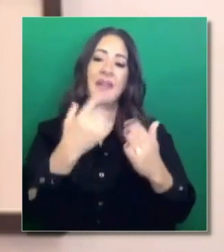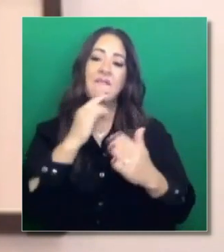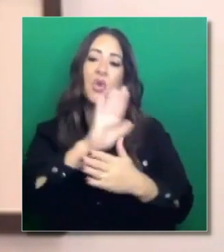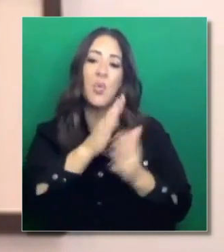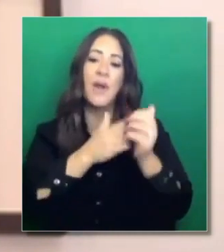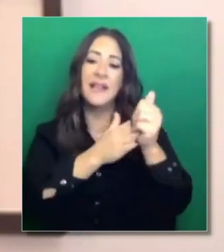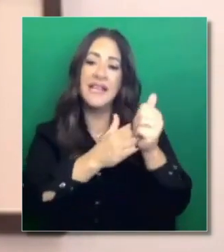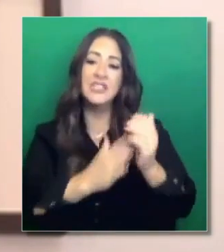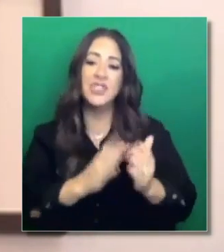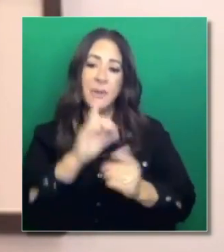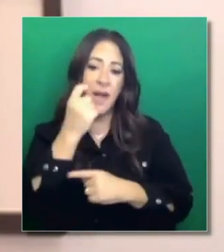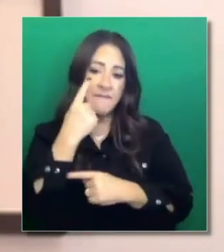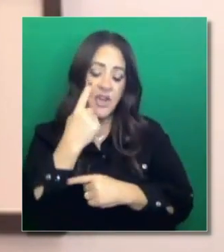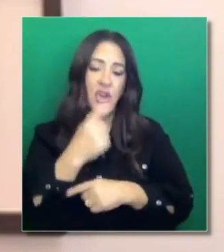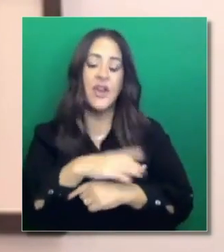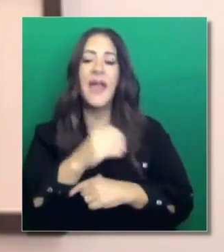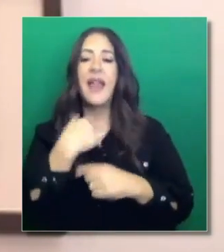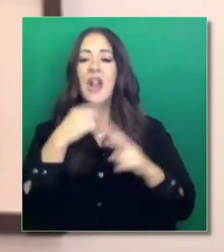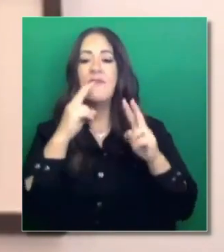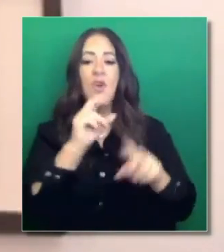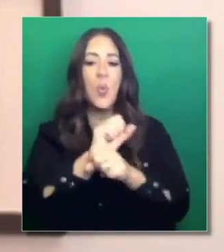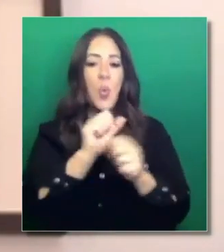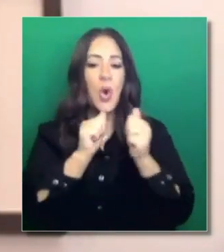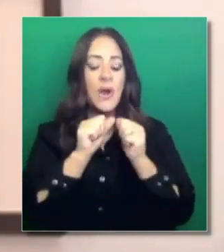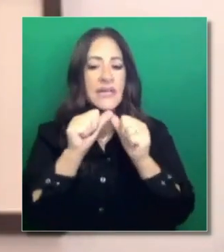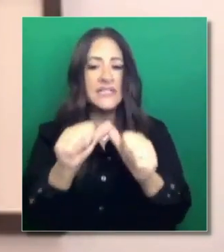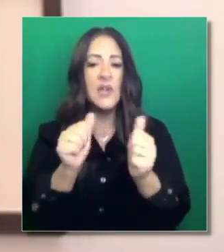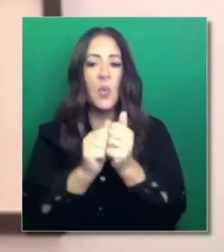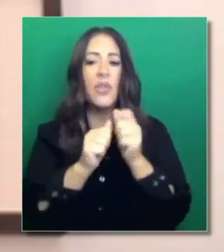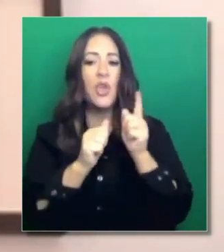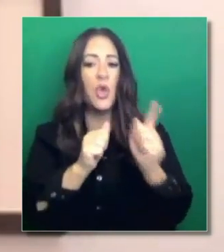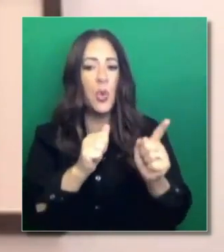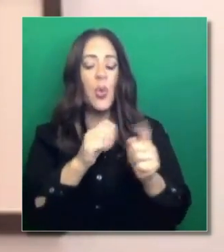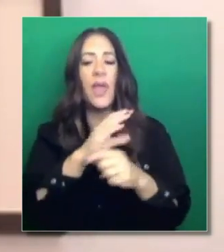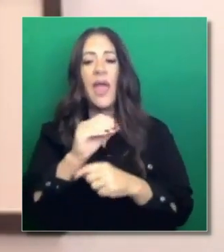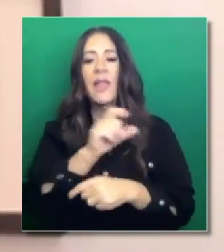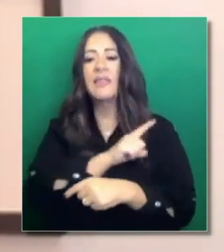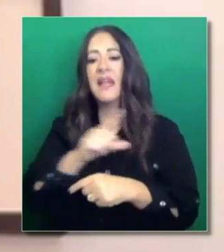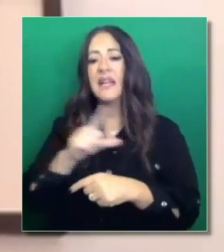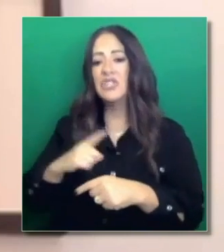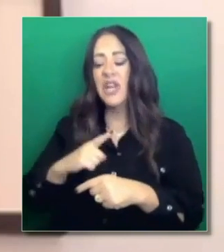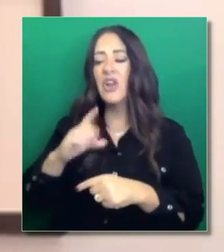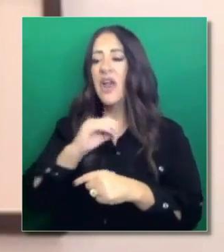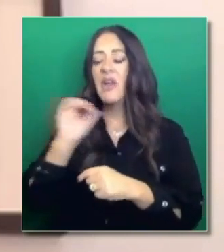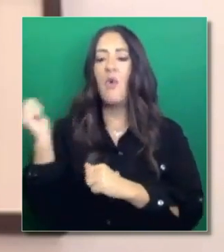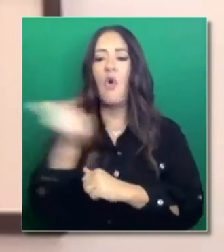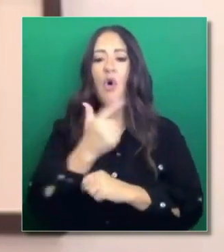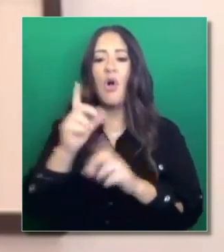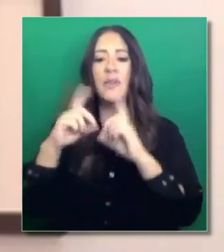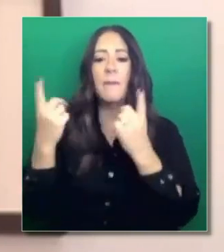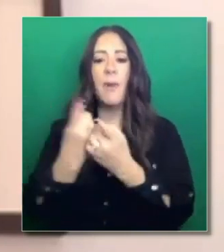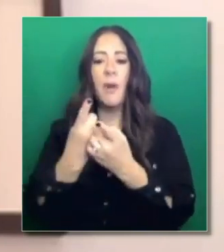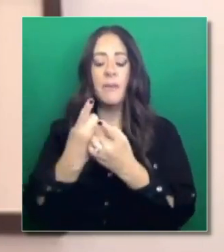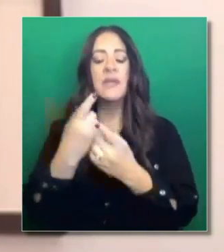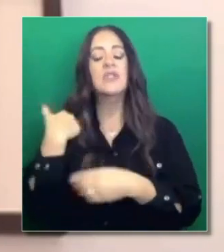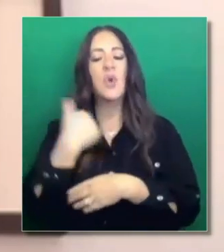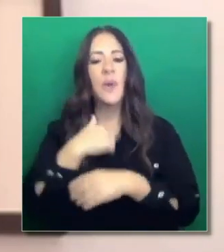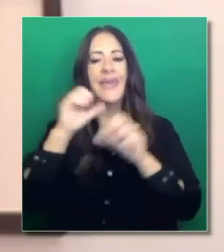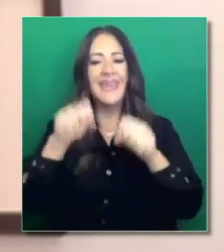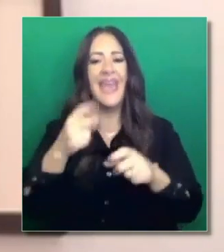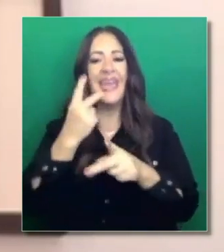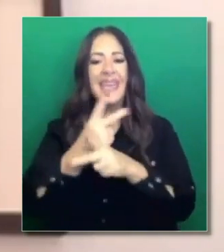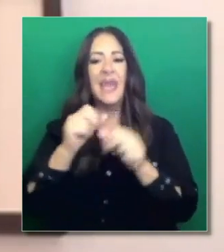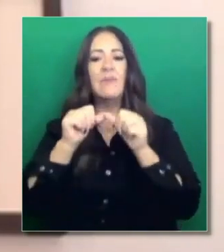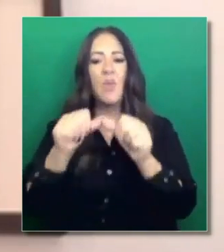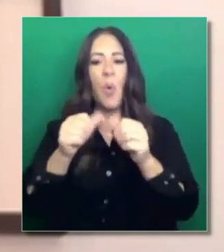forward to working with you and the legislature and the state board and other departments on how this might get implemented going forward. I want to echo and